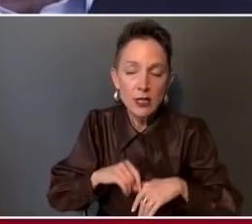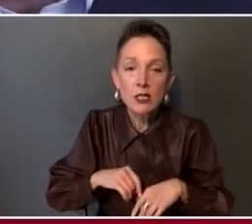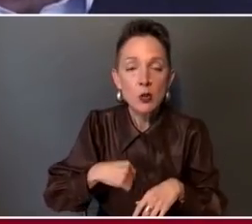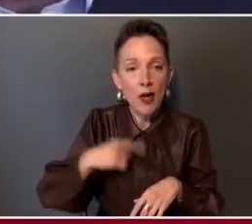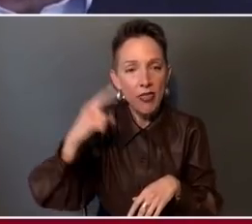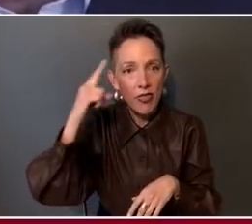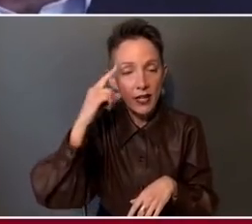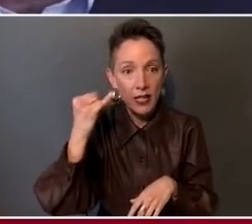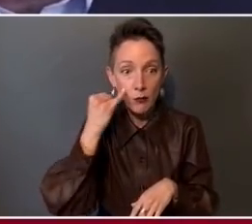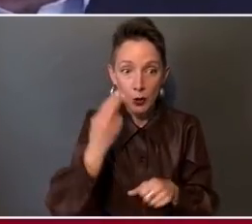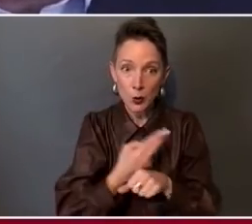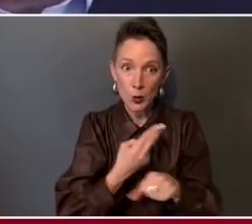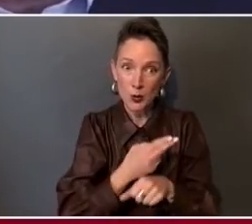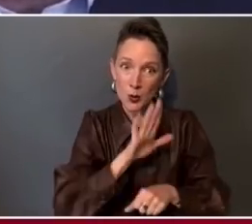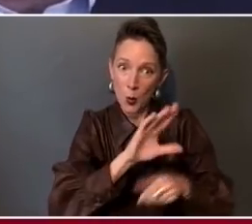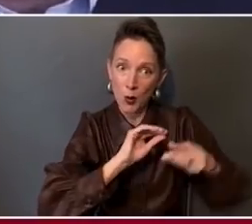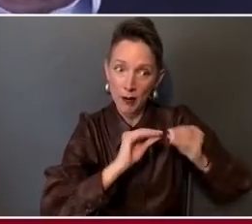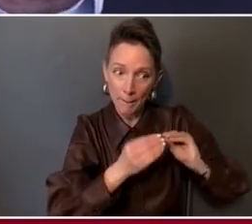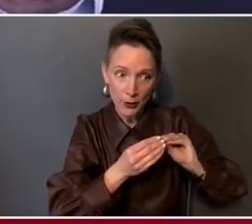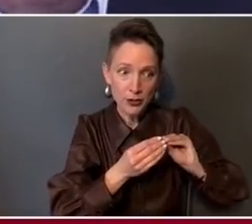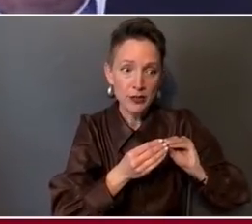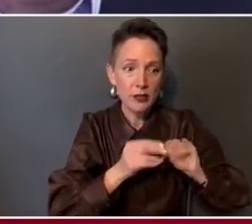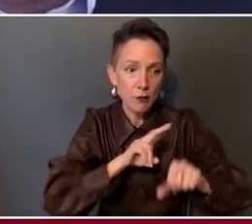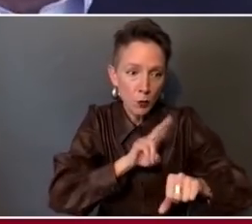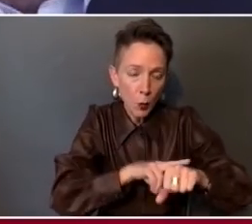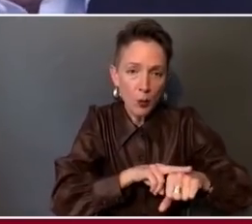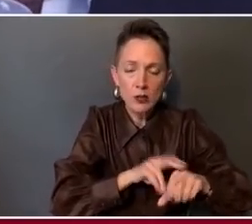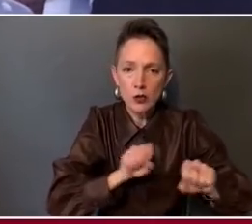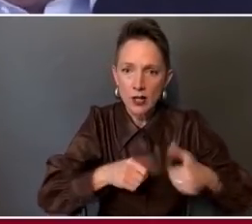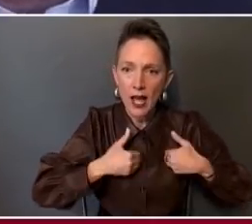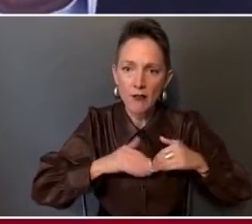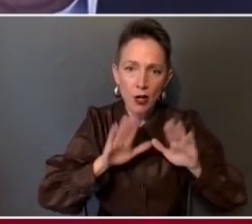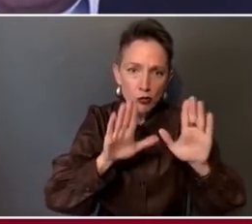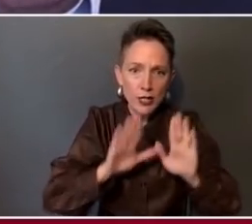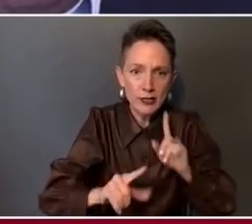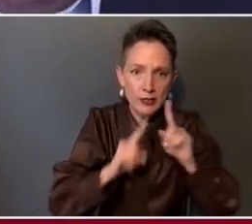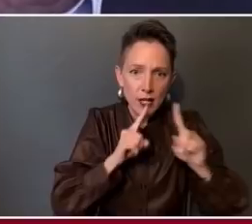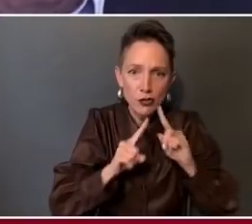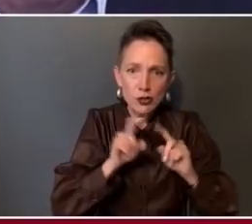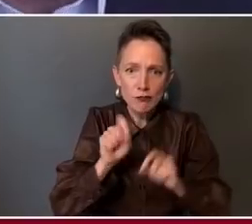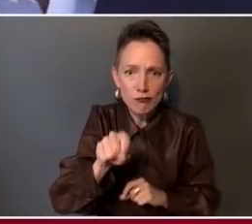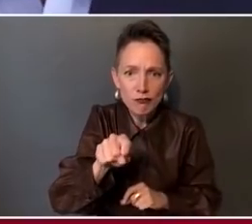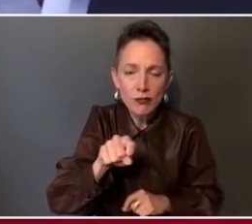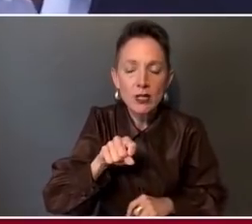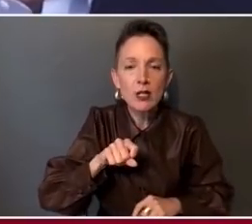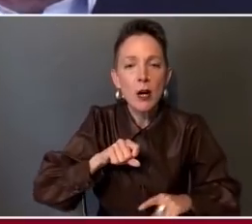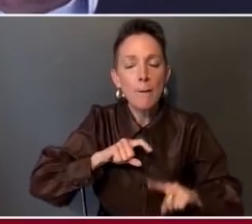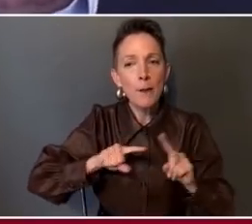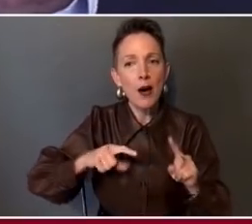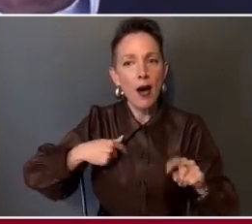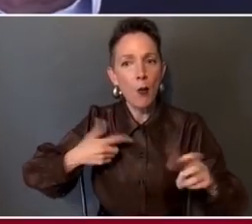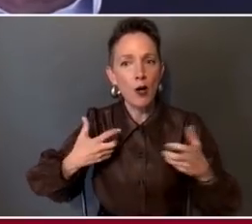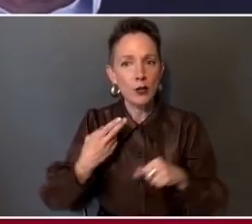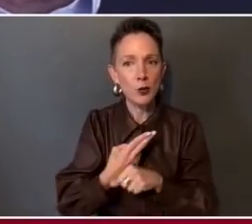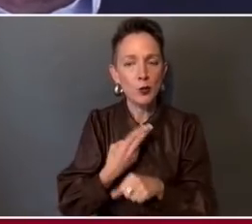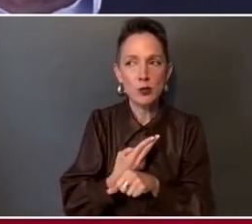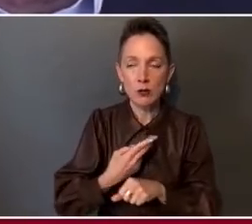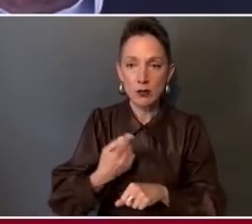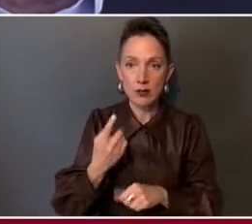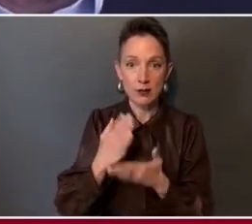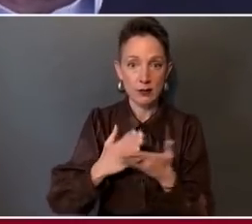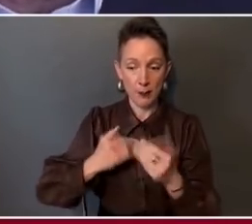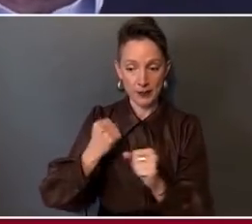numbers you used, and we could surely have a great discussion about that, let me just use a set of numbers, which I think